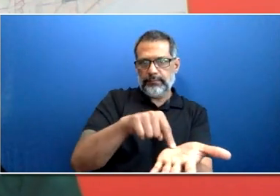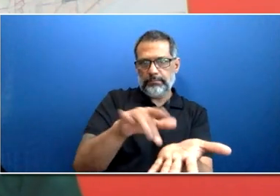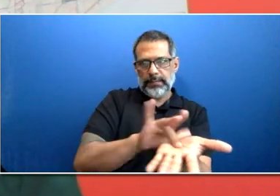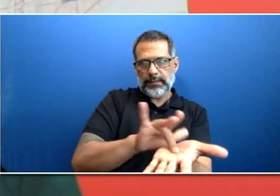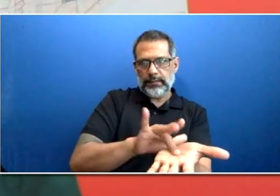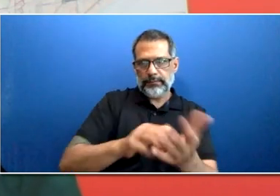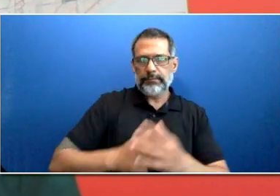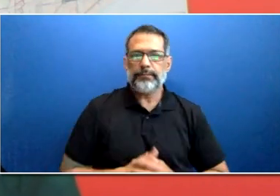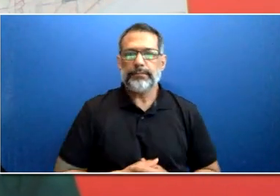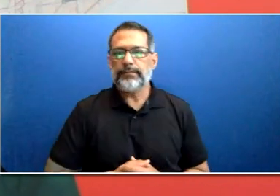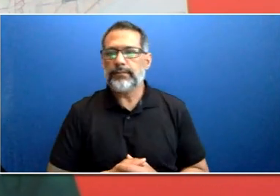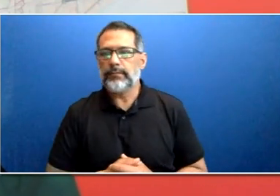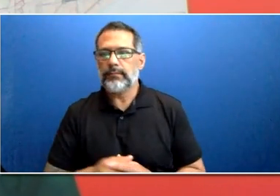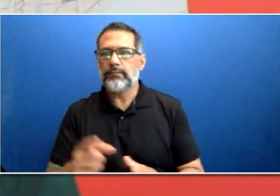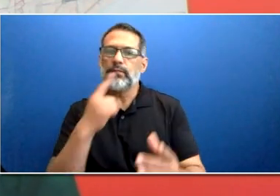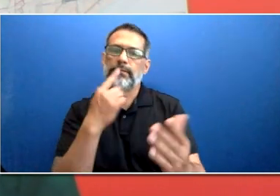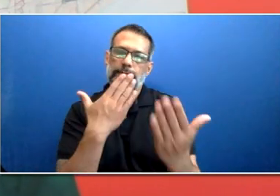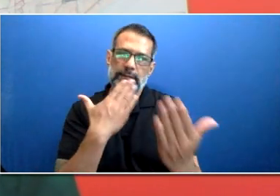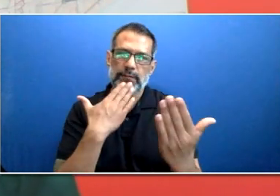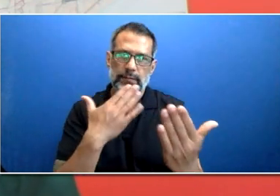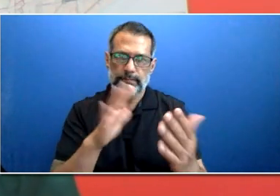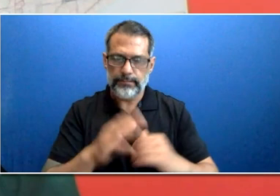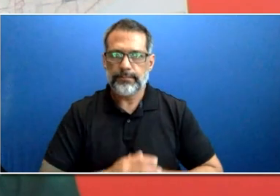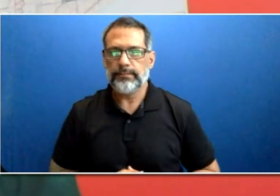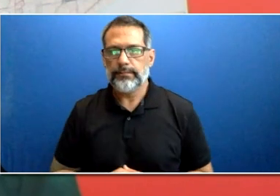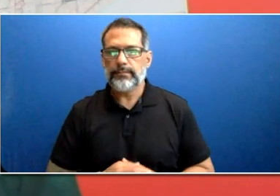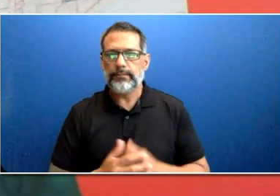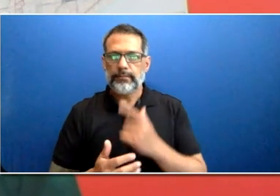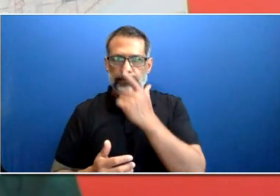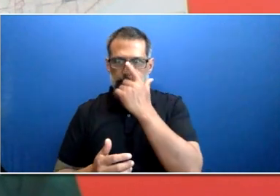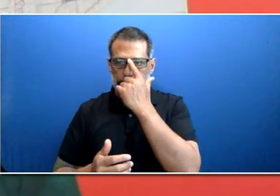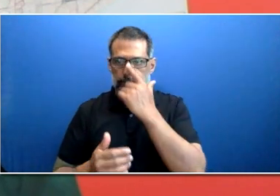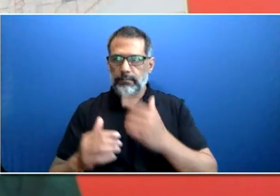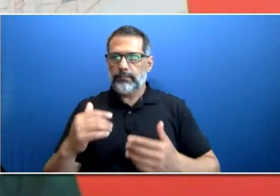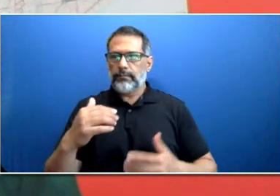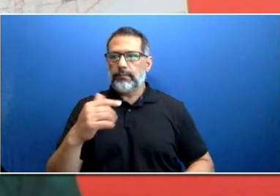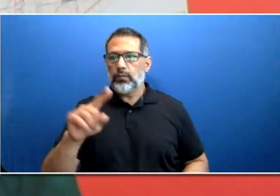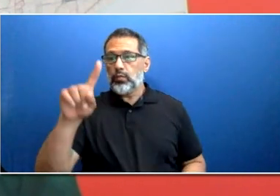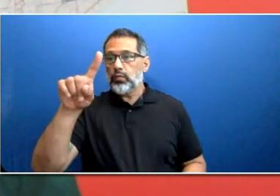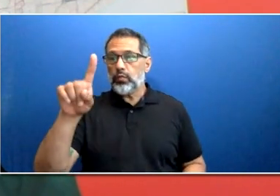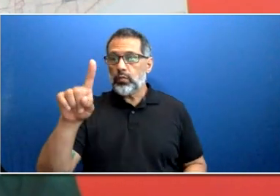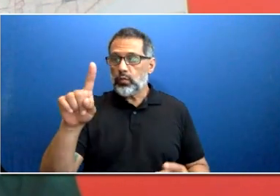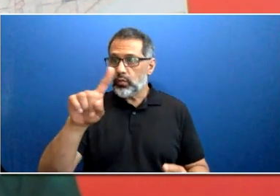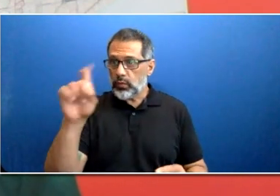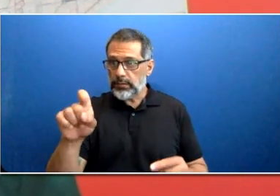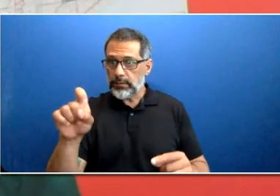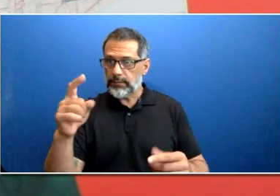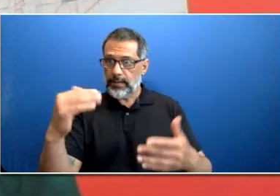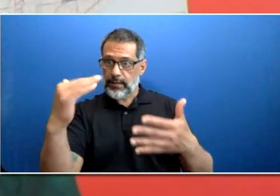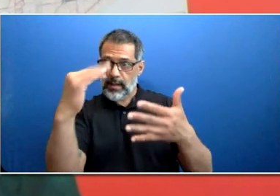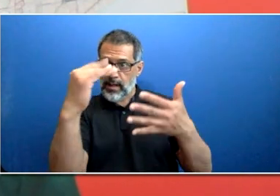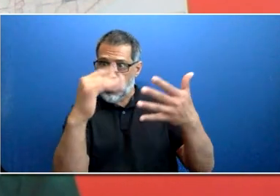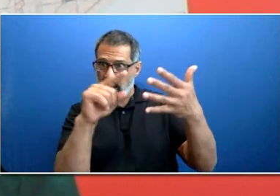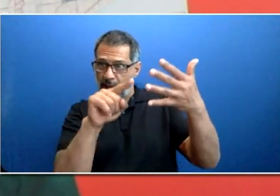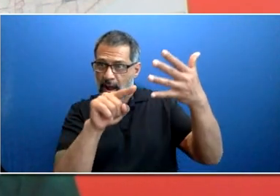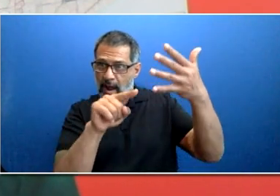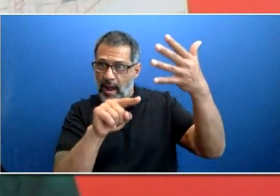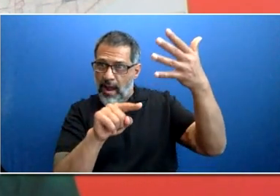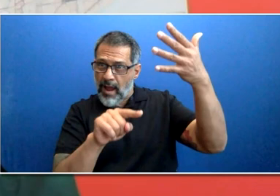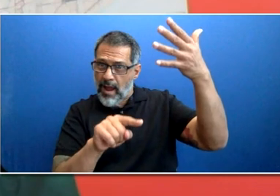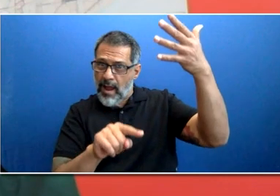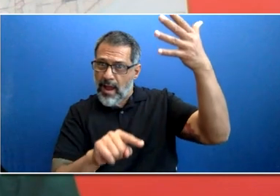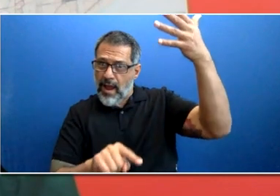So, I think that seems to be all our questions for now. Please remember that you can email them in if you have